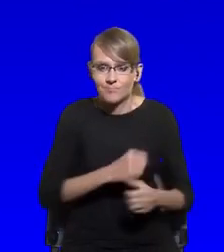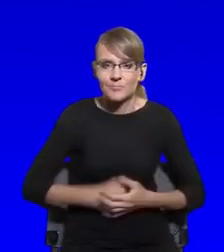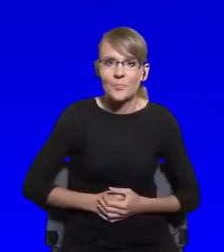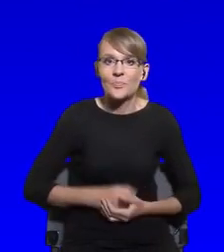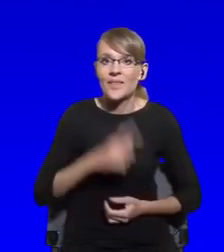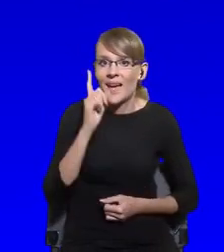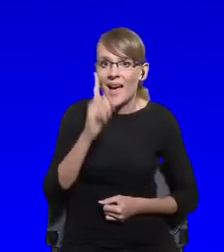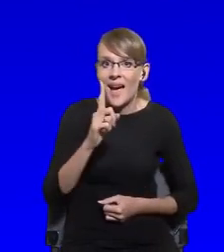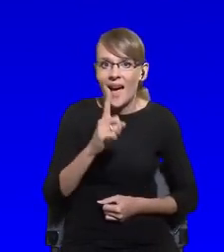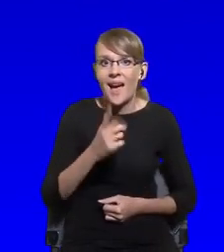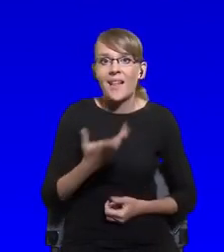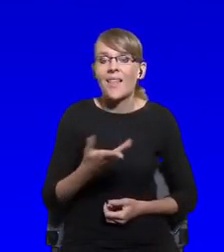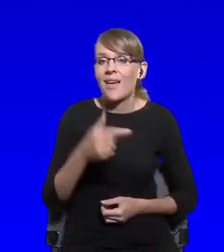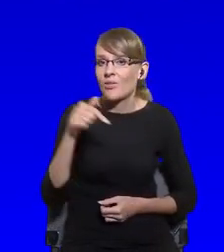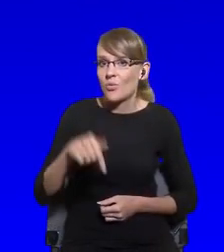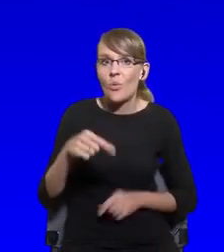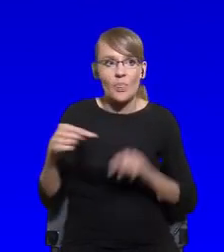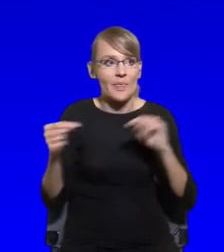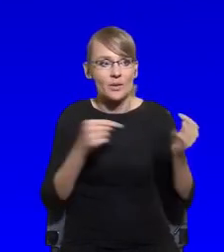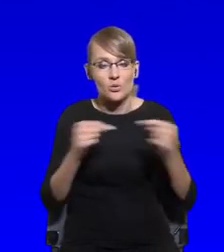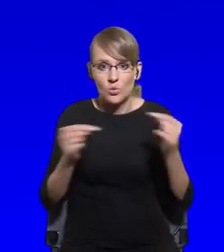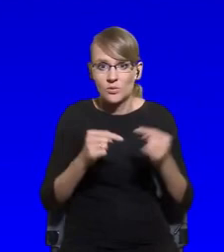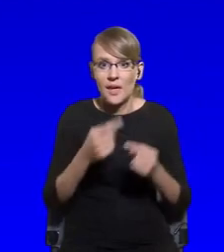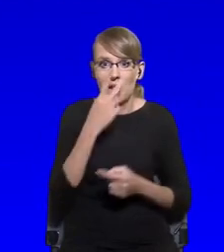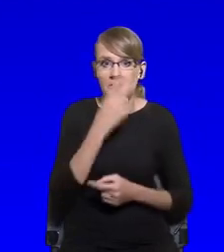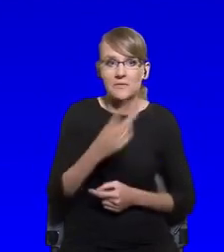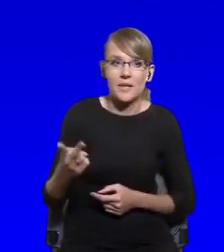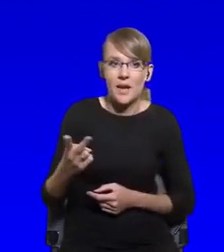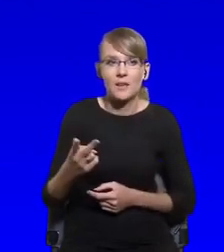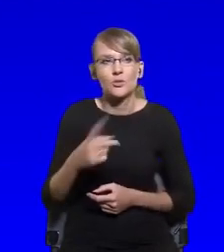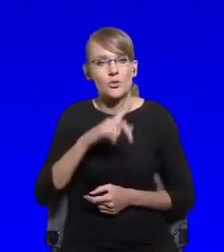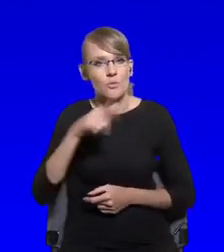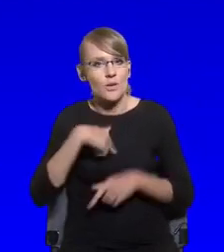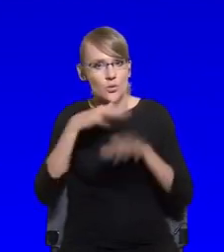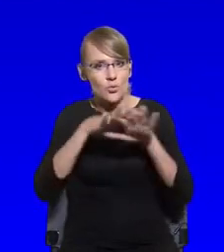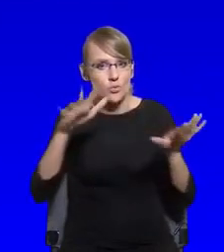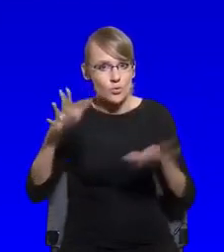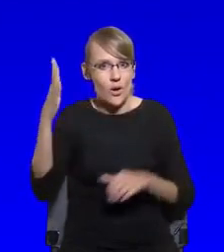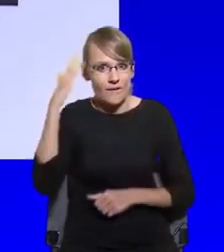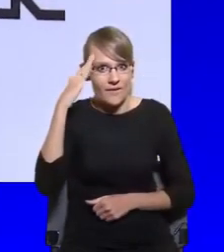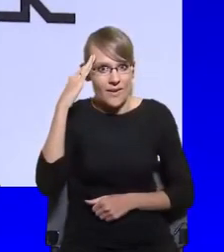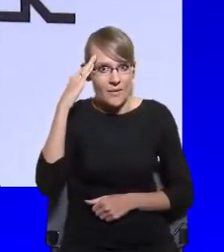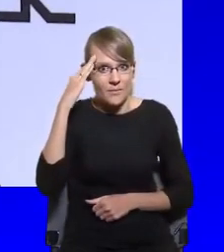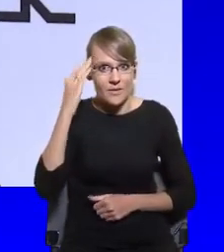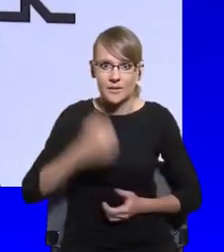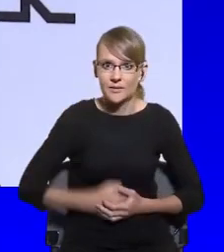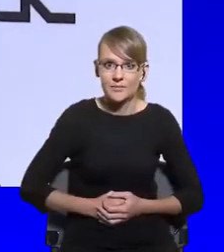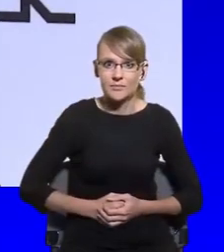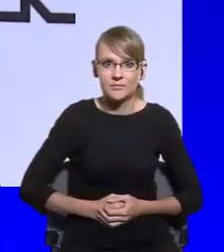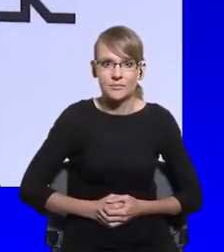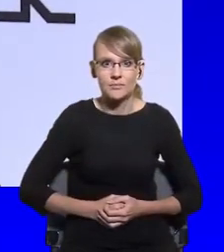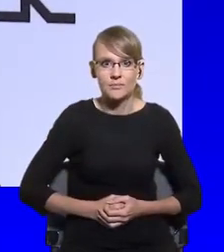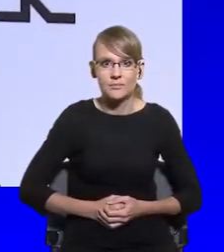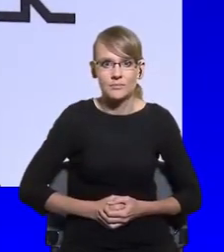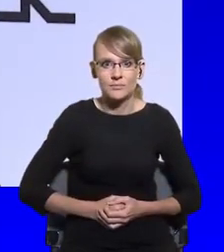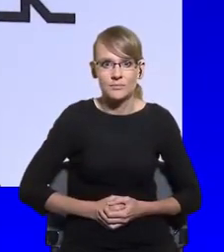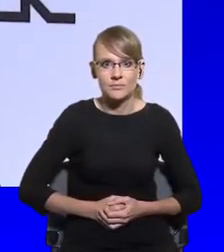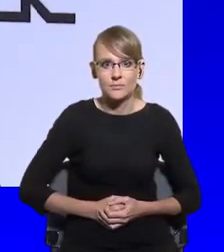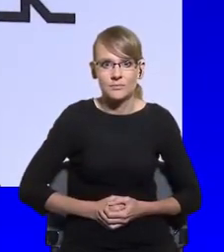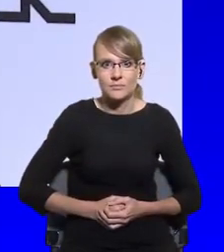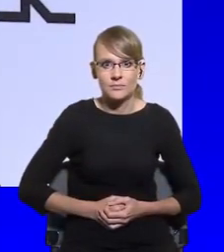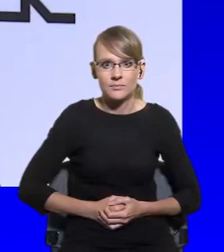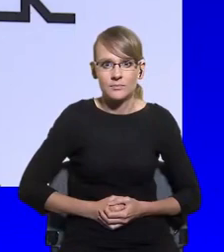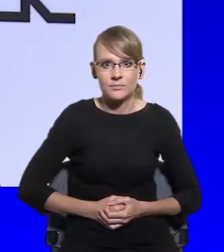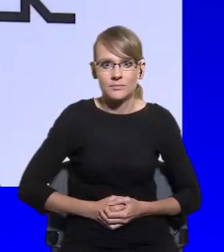we know quite, uh, quite a lot, as a matter of fact. And at least we, we feel, uh,